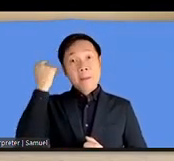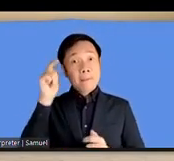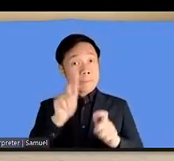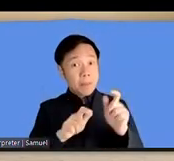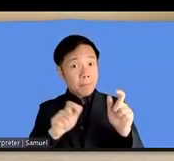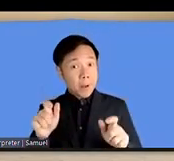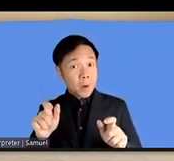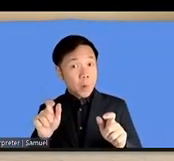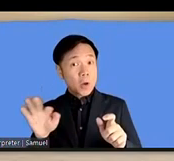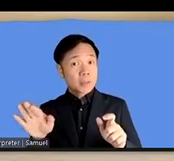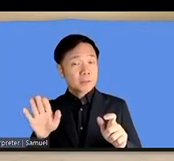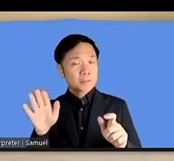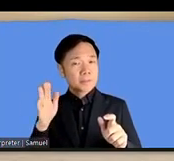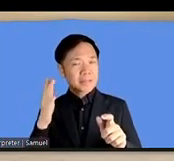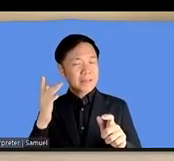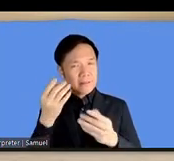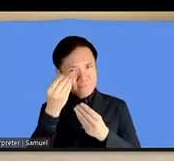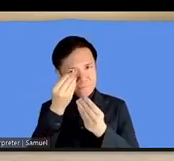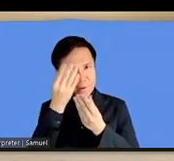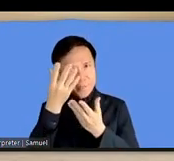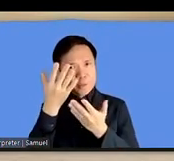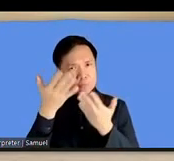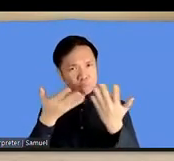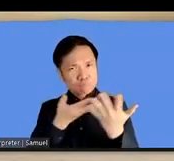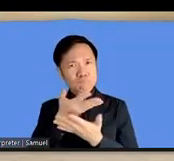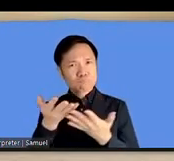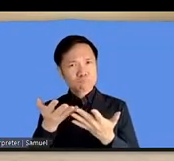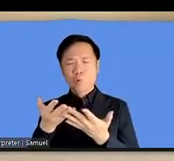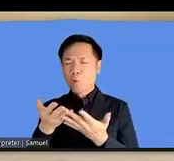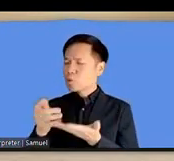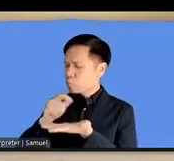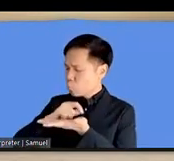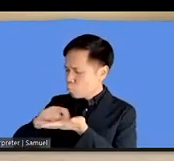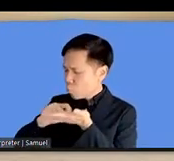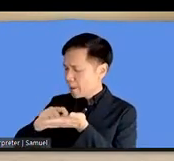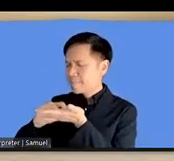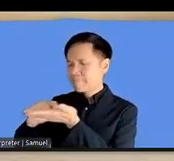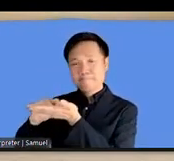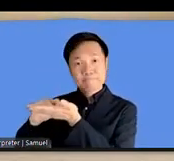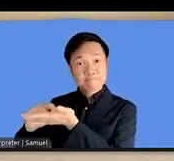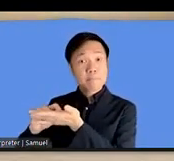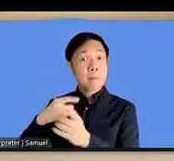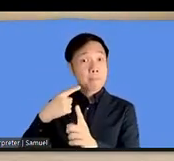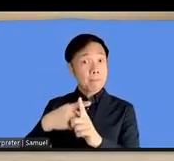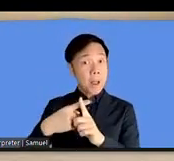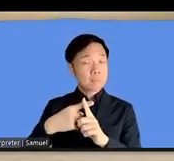information not only writing but also in sign language